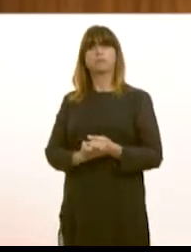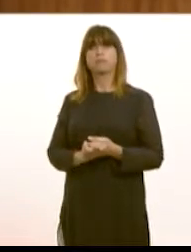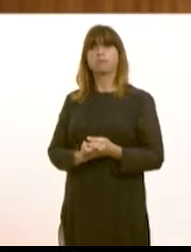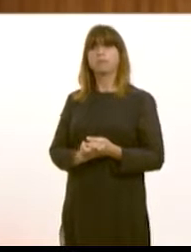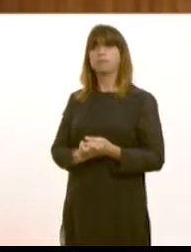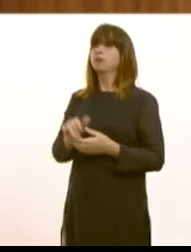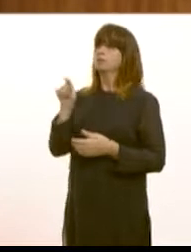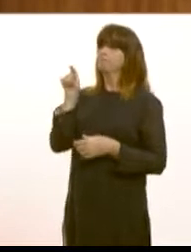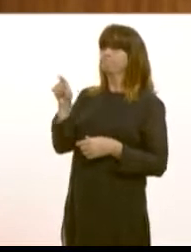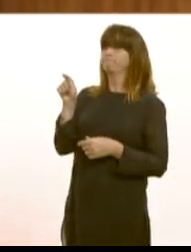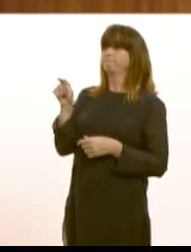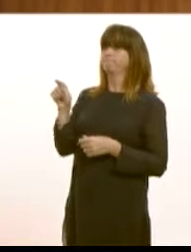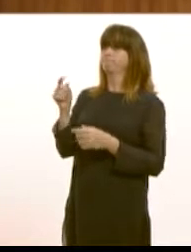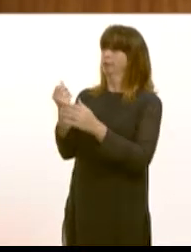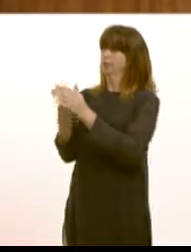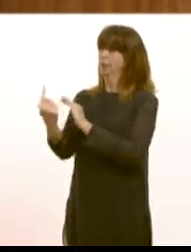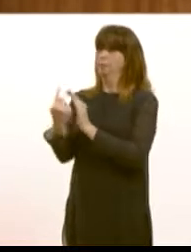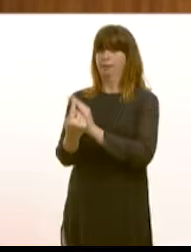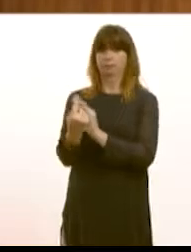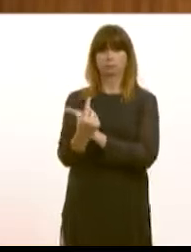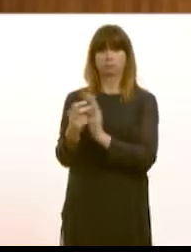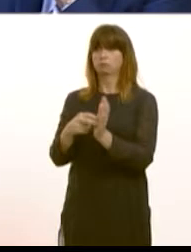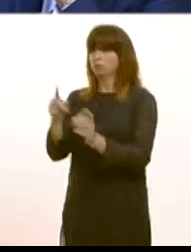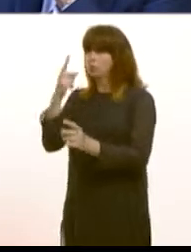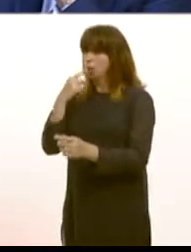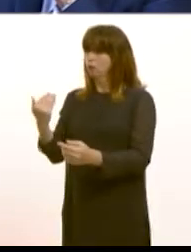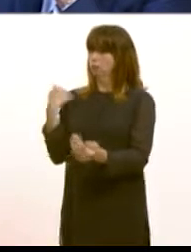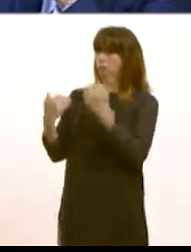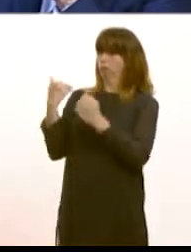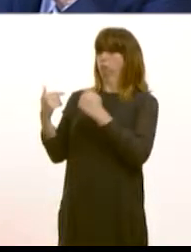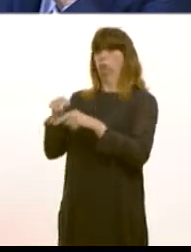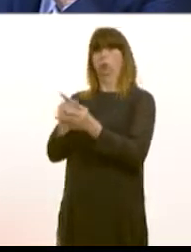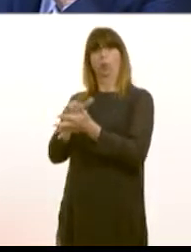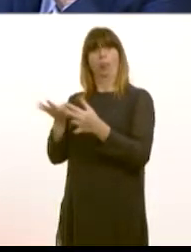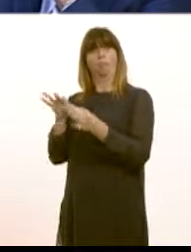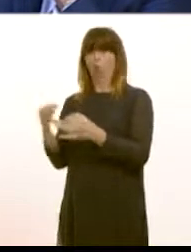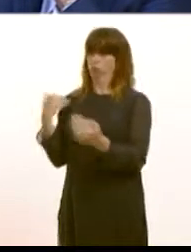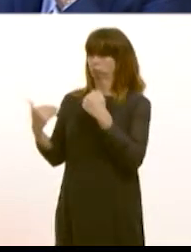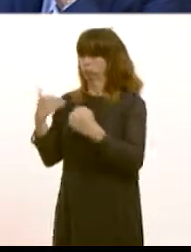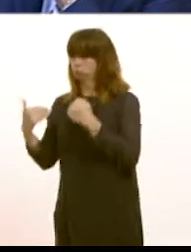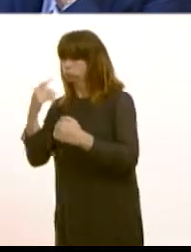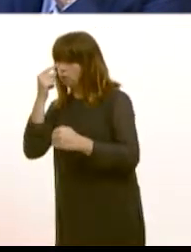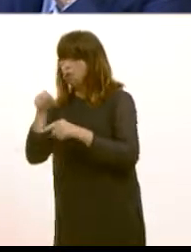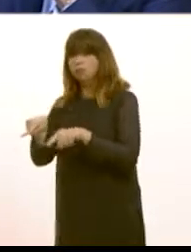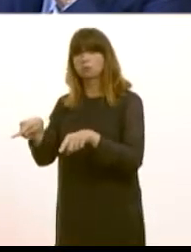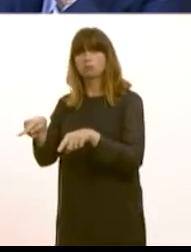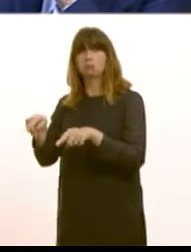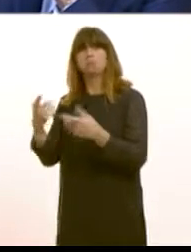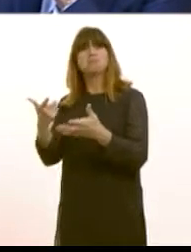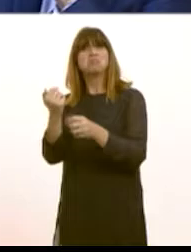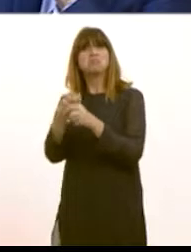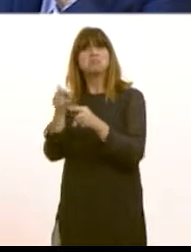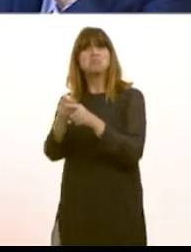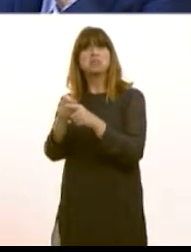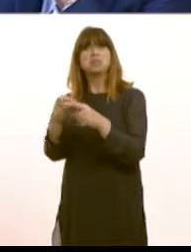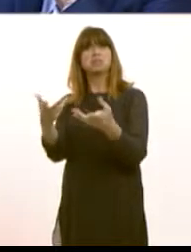contractors, and they are entitled, of course, to seek help from the local health boards, and indeed where those contractors have decided they no longer wish to provide that